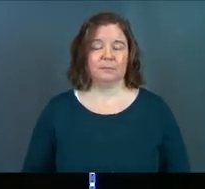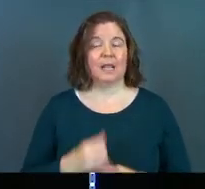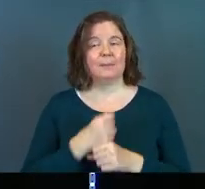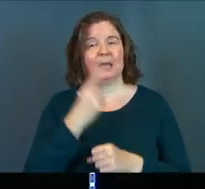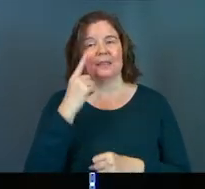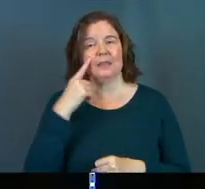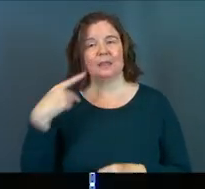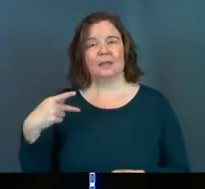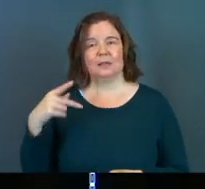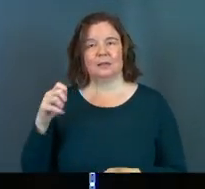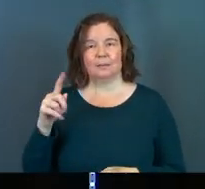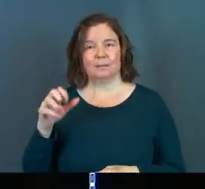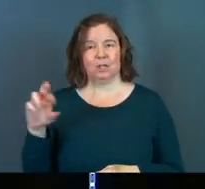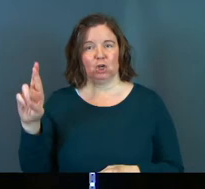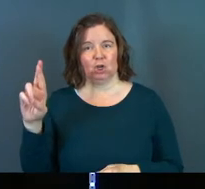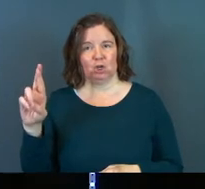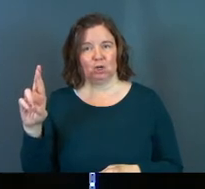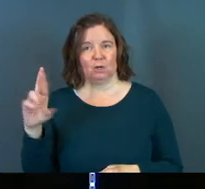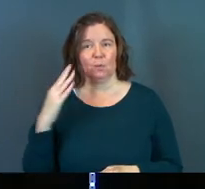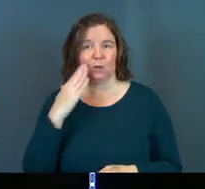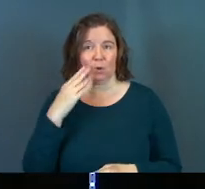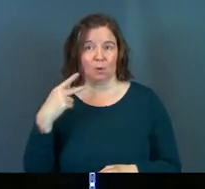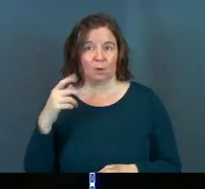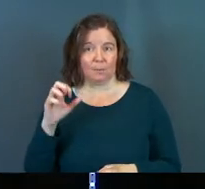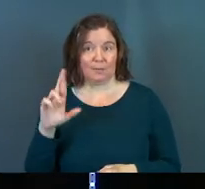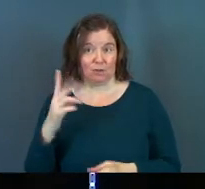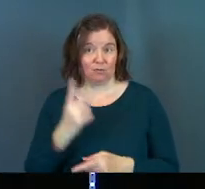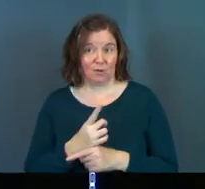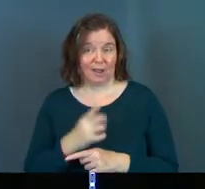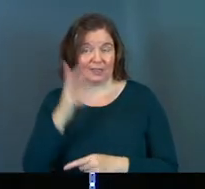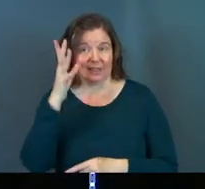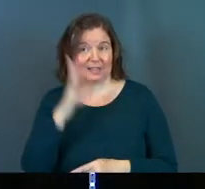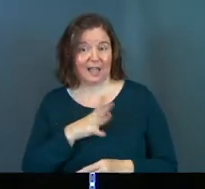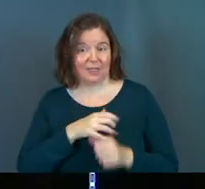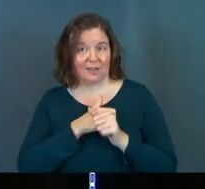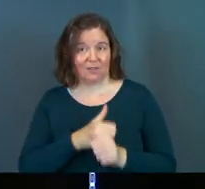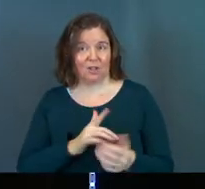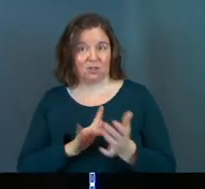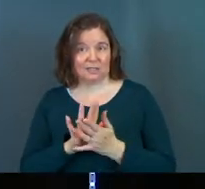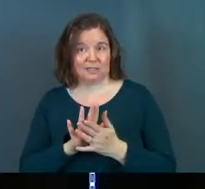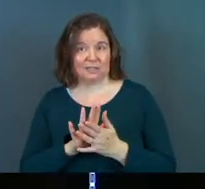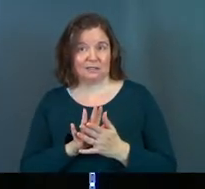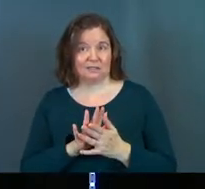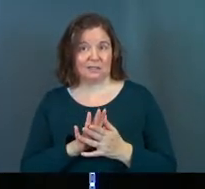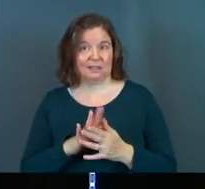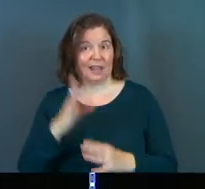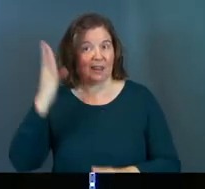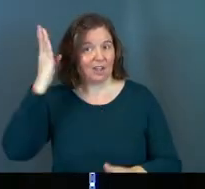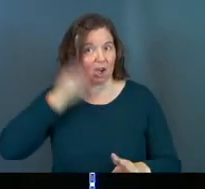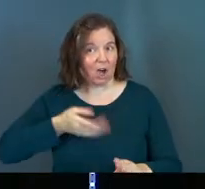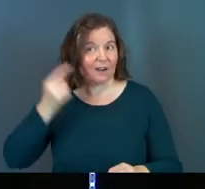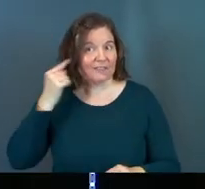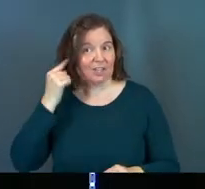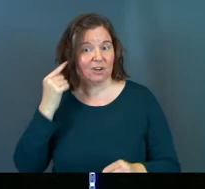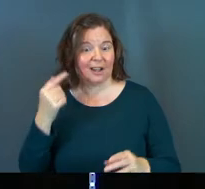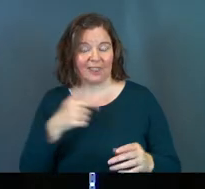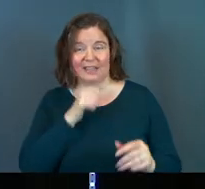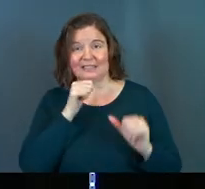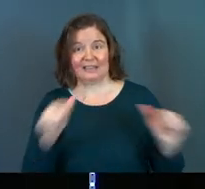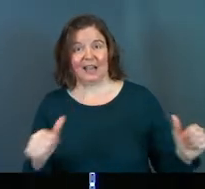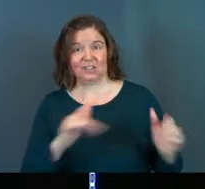It makes me think of Peter. We all know Peter, right? This is the guy that followed Jesus, cut off somebody's ear and then denied Jesus